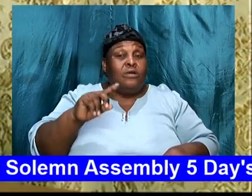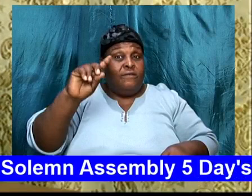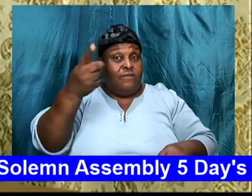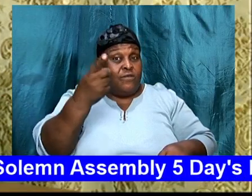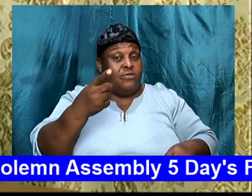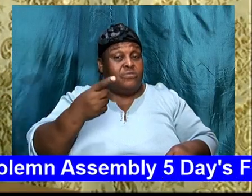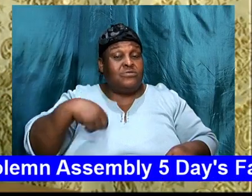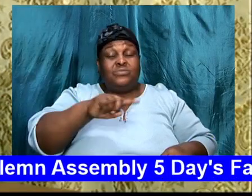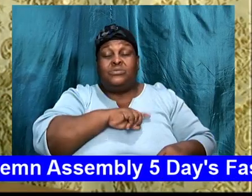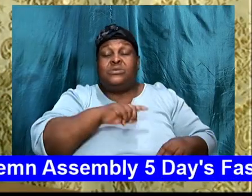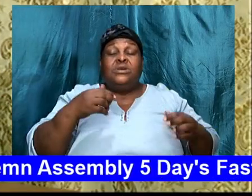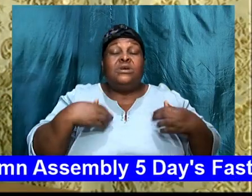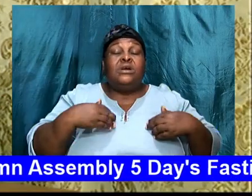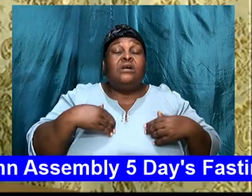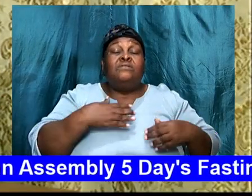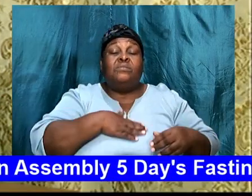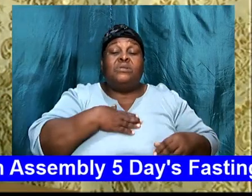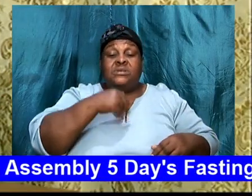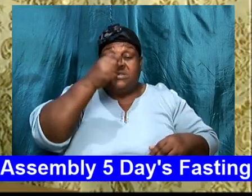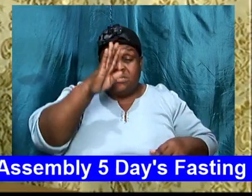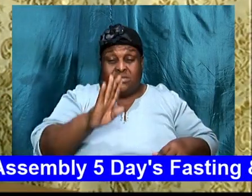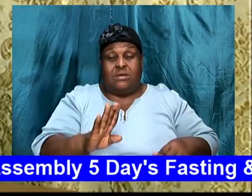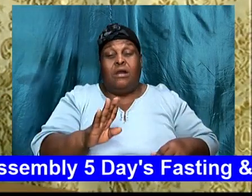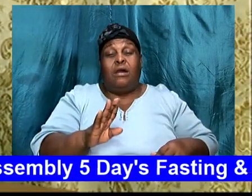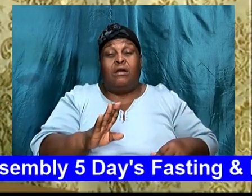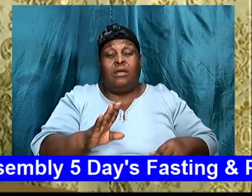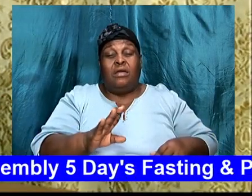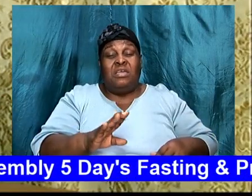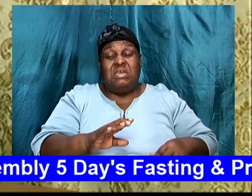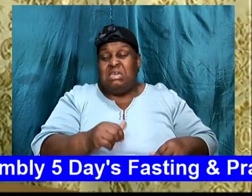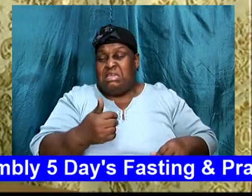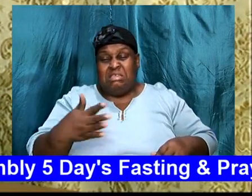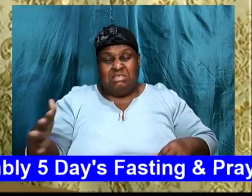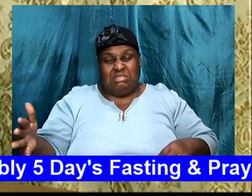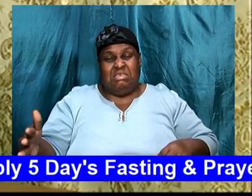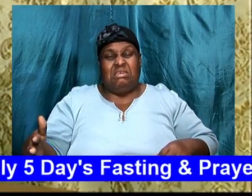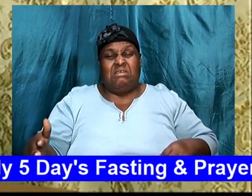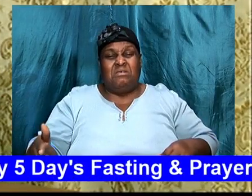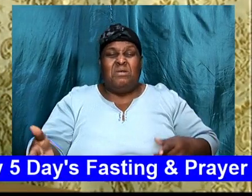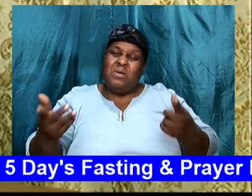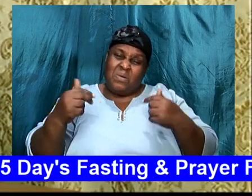place. Isaiah 55, 8 to 9.